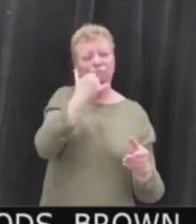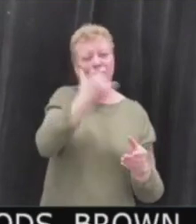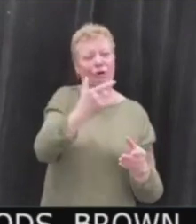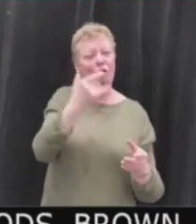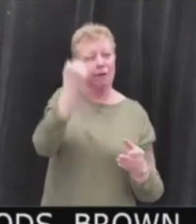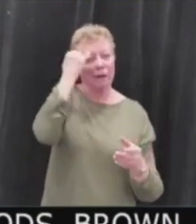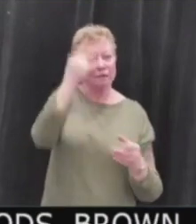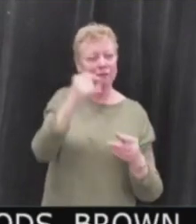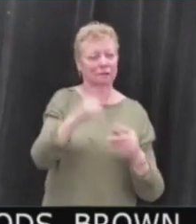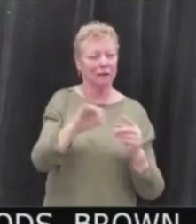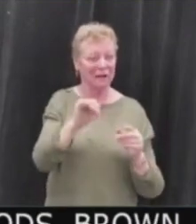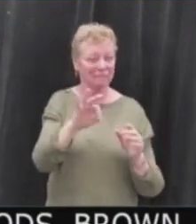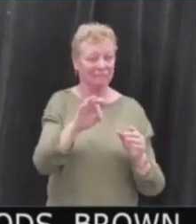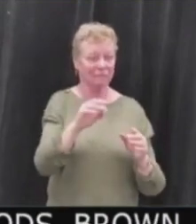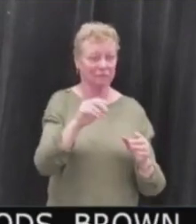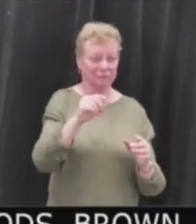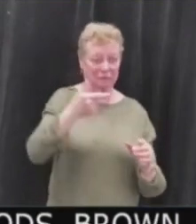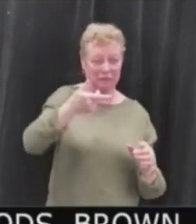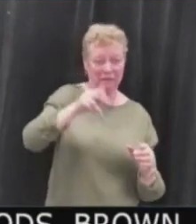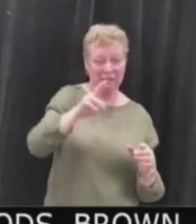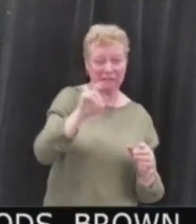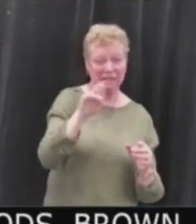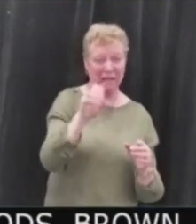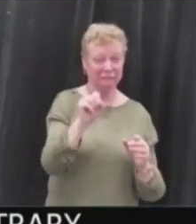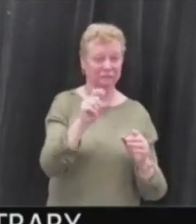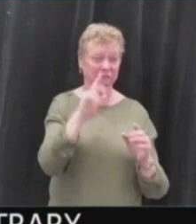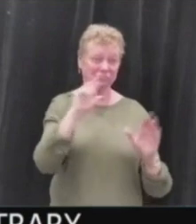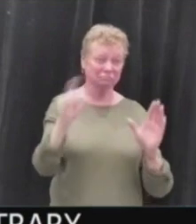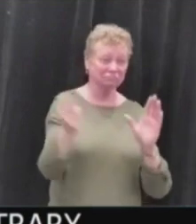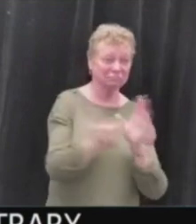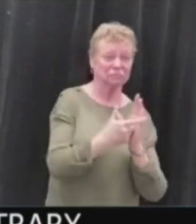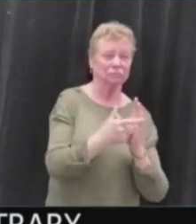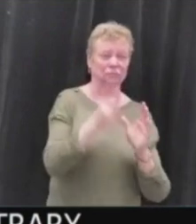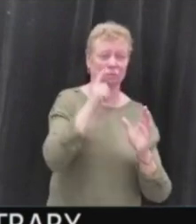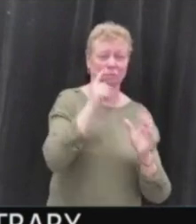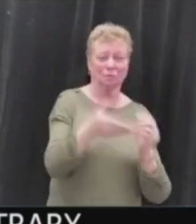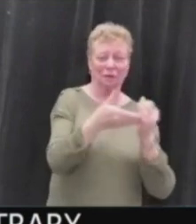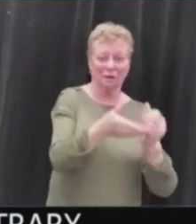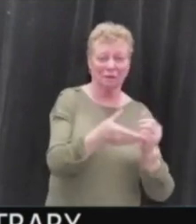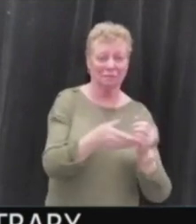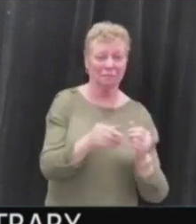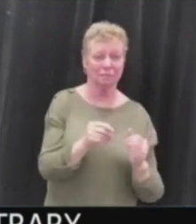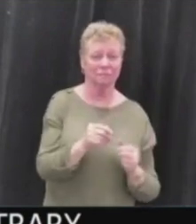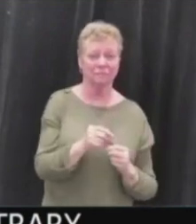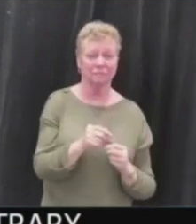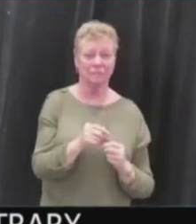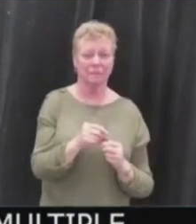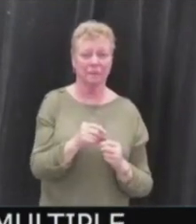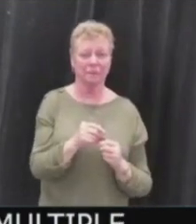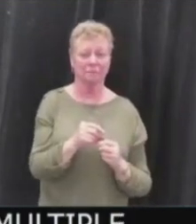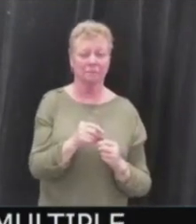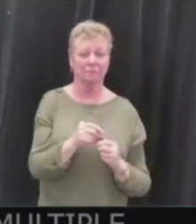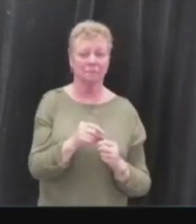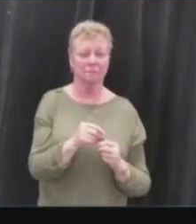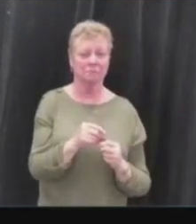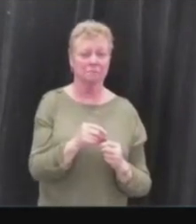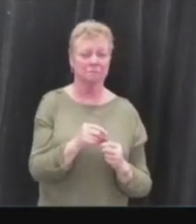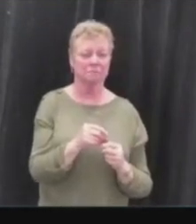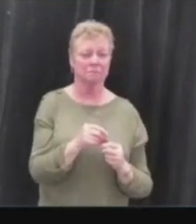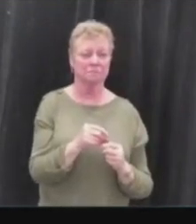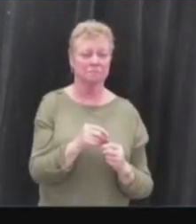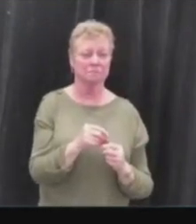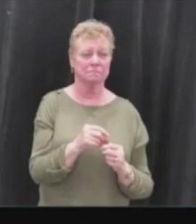restrictions on firearms are an effective way to limit multiple victim homicides. Now, on that note, midway through the page,